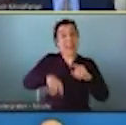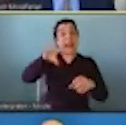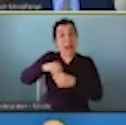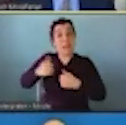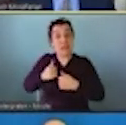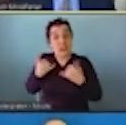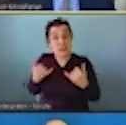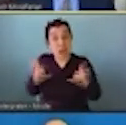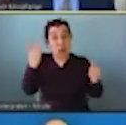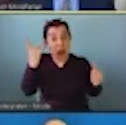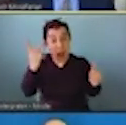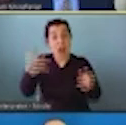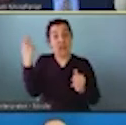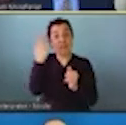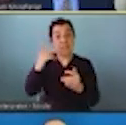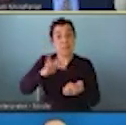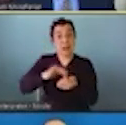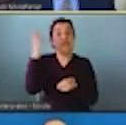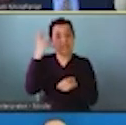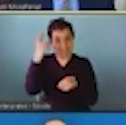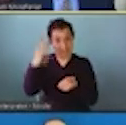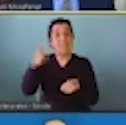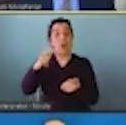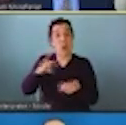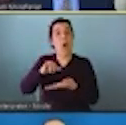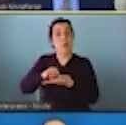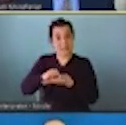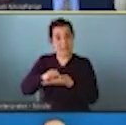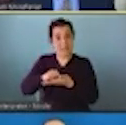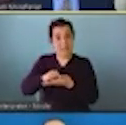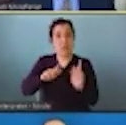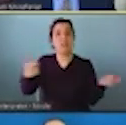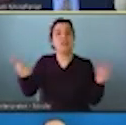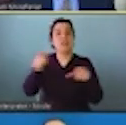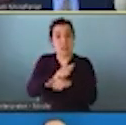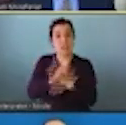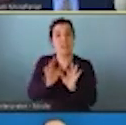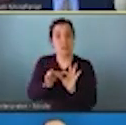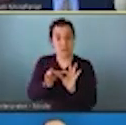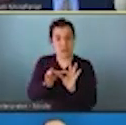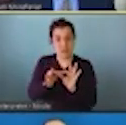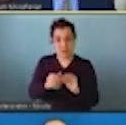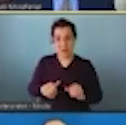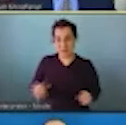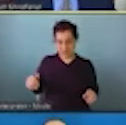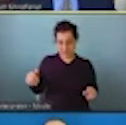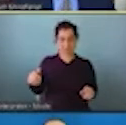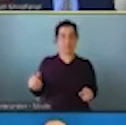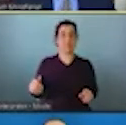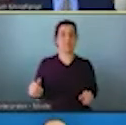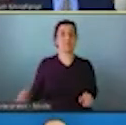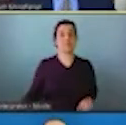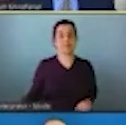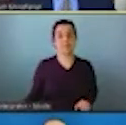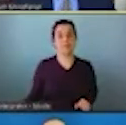And the number one medical reason is obesity. And so Mission Readiness has has come out with excellent reports saying this is a